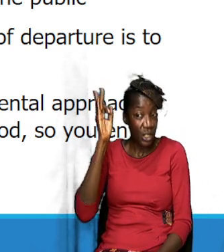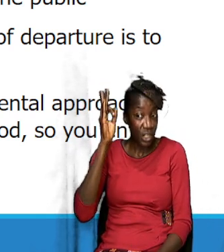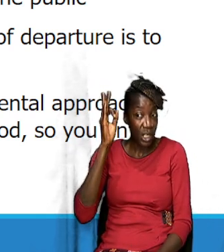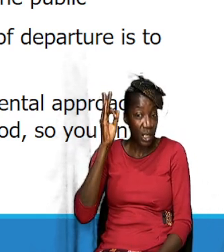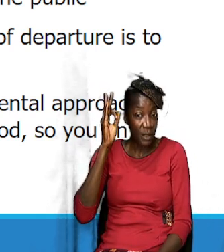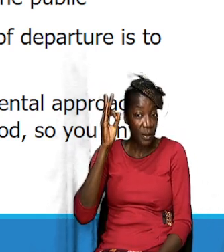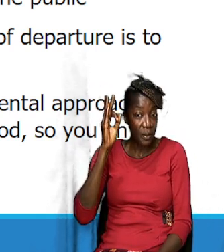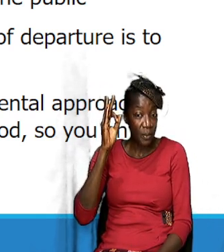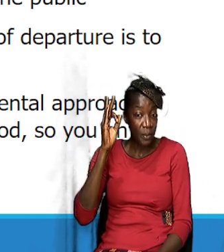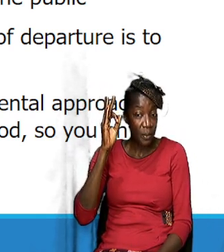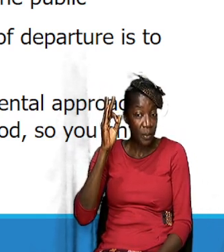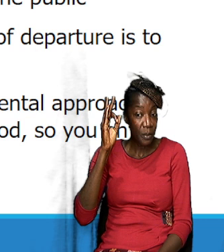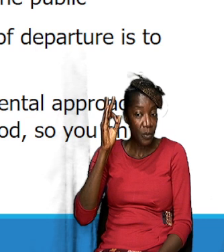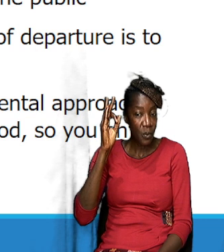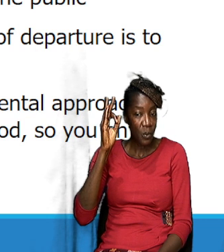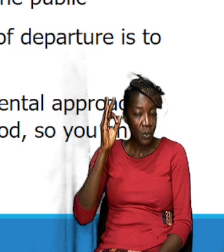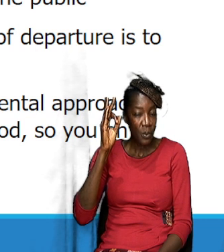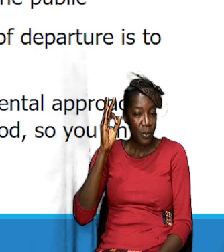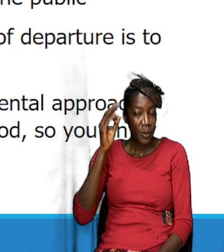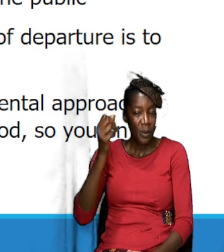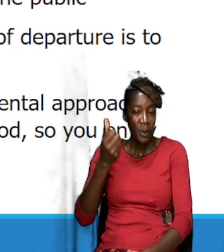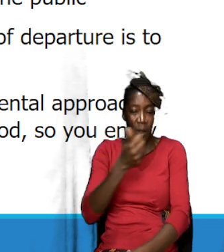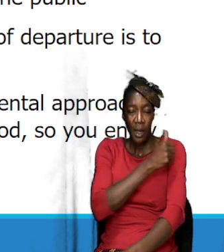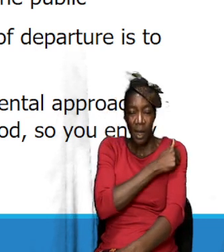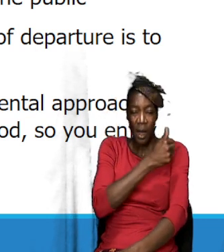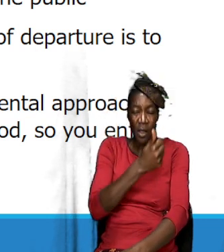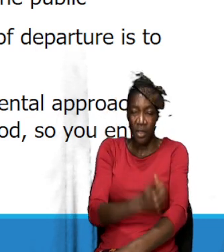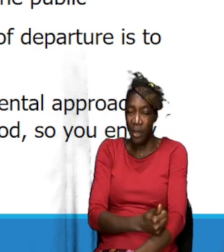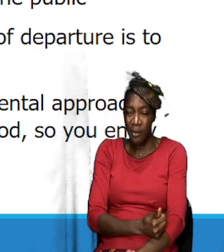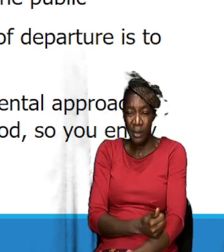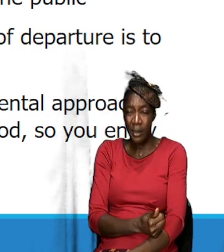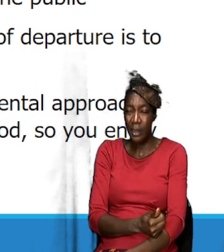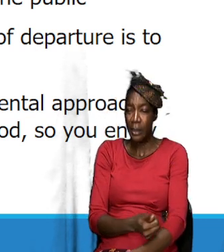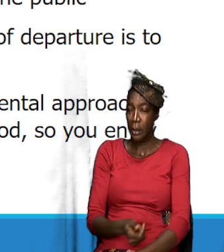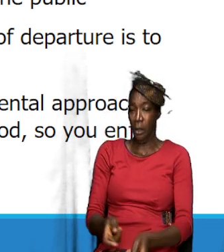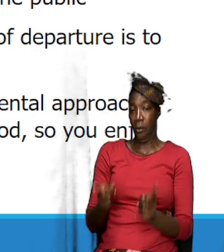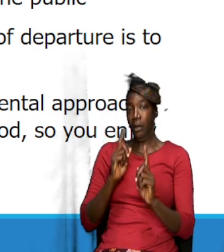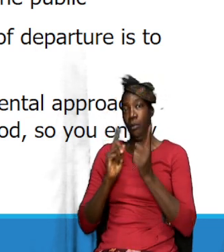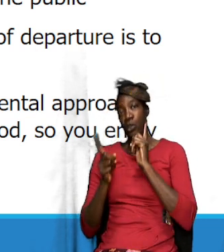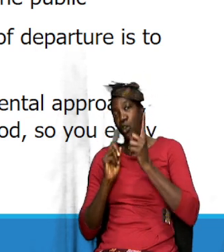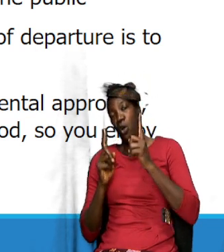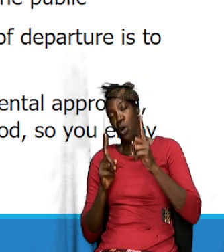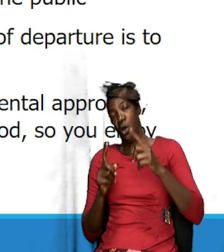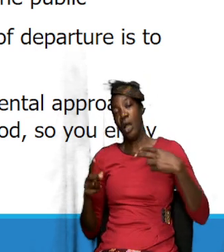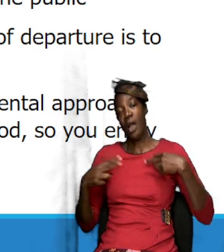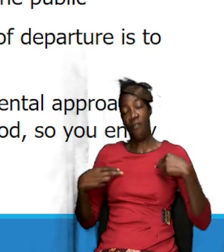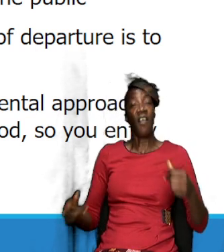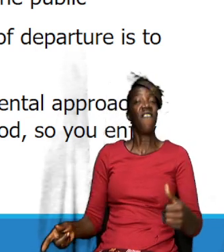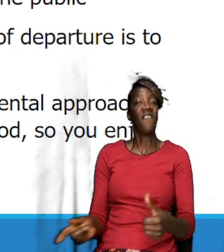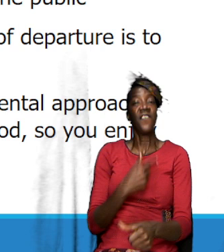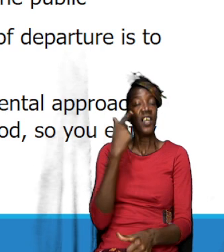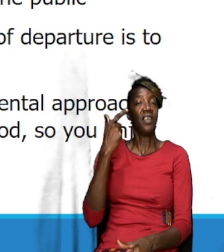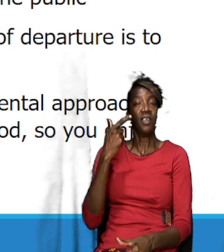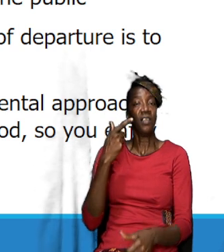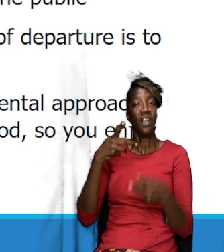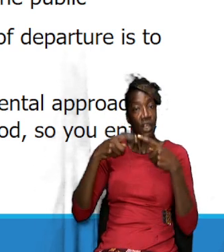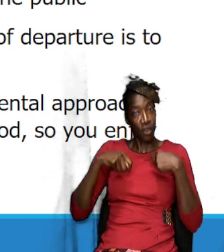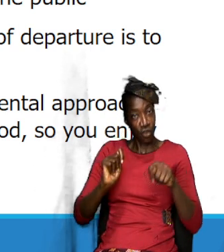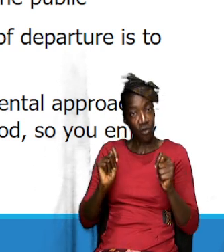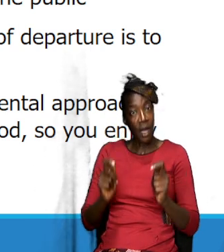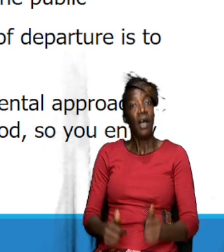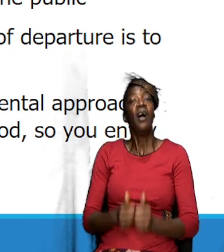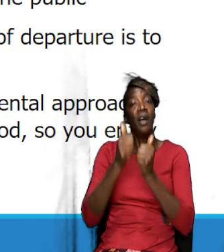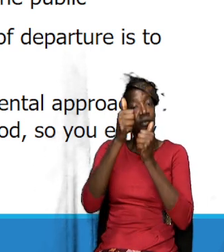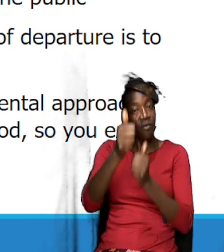and the authority in which he spoke, we have to first try and